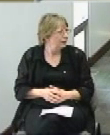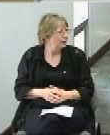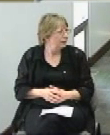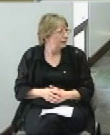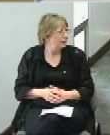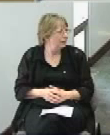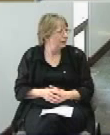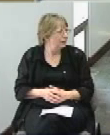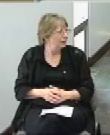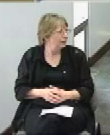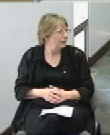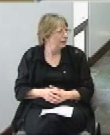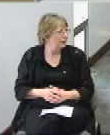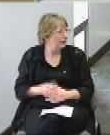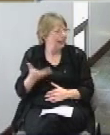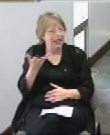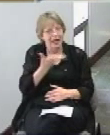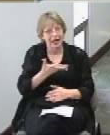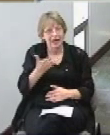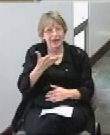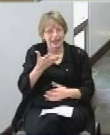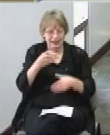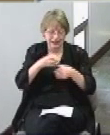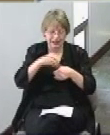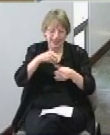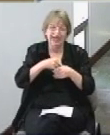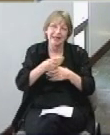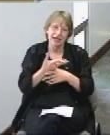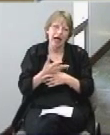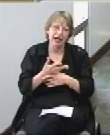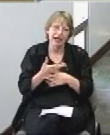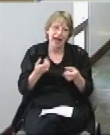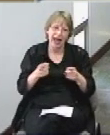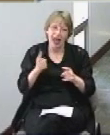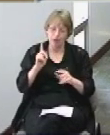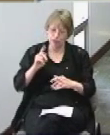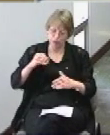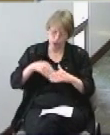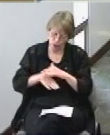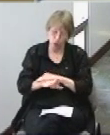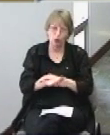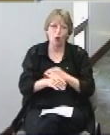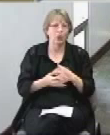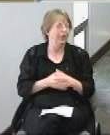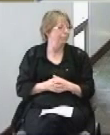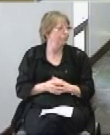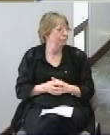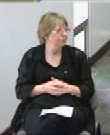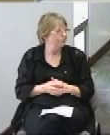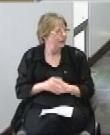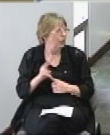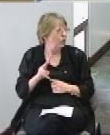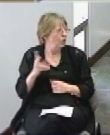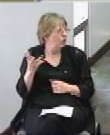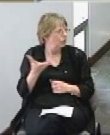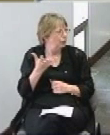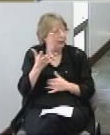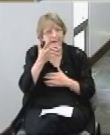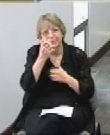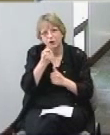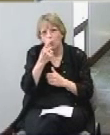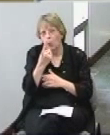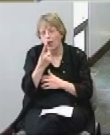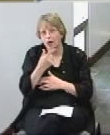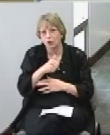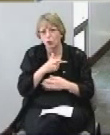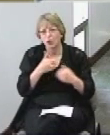slide this is what the interior will look like when you walk in two things of interest one we're